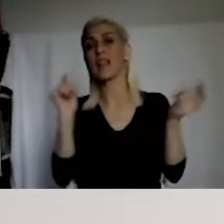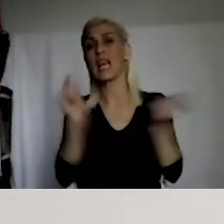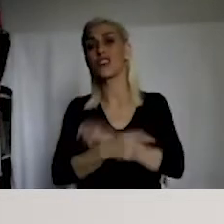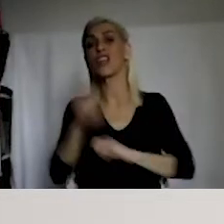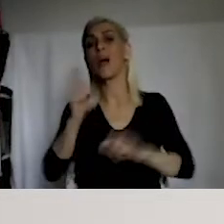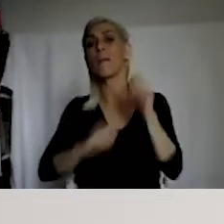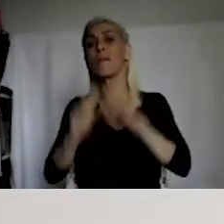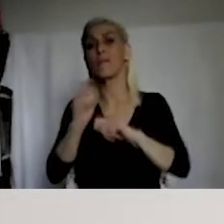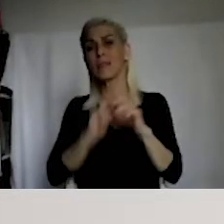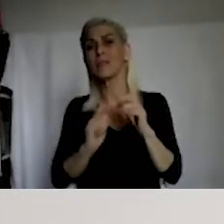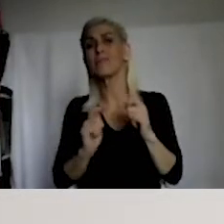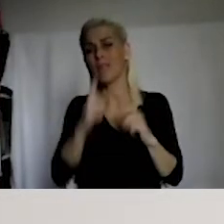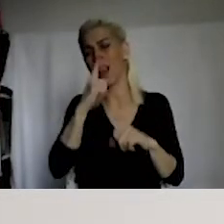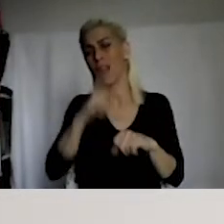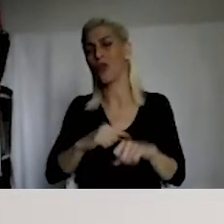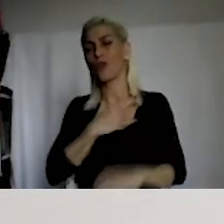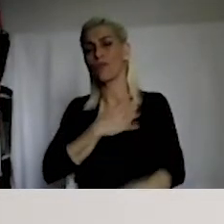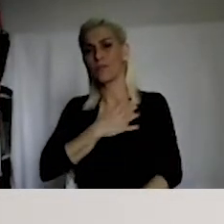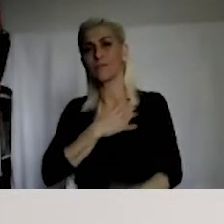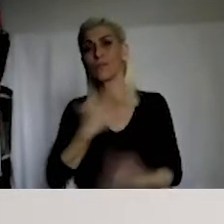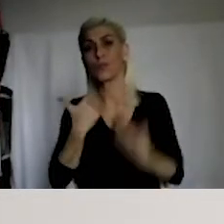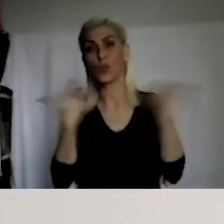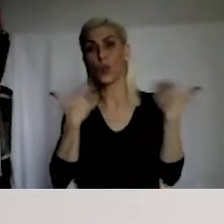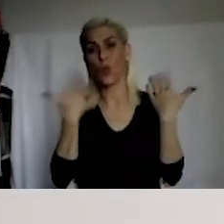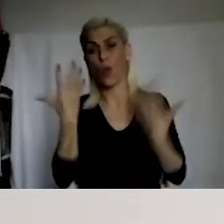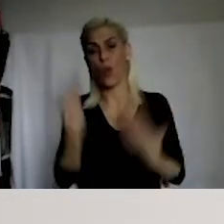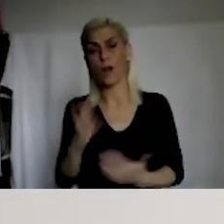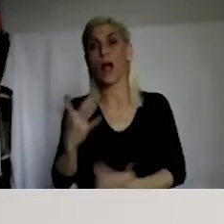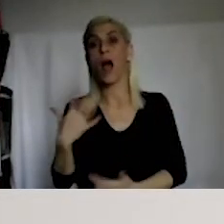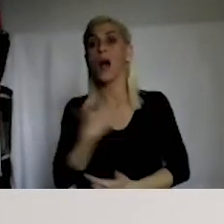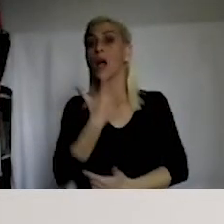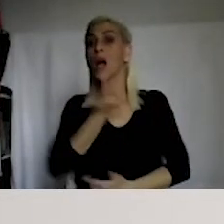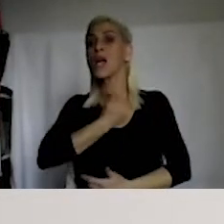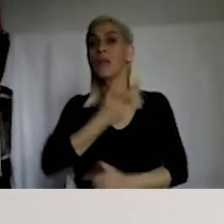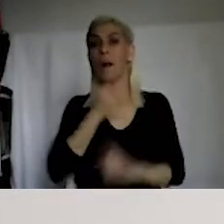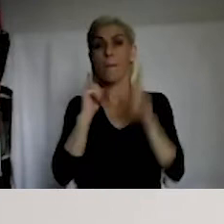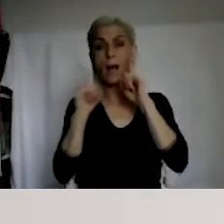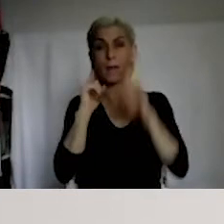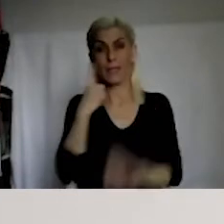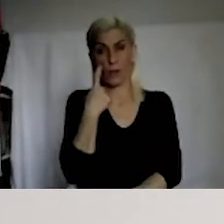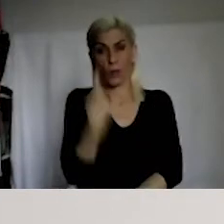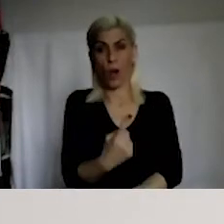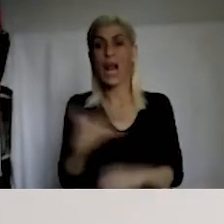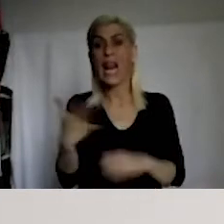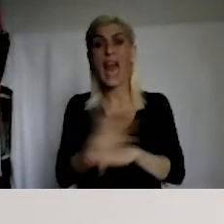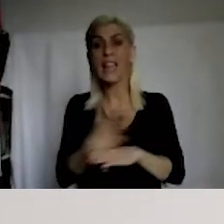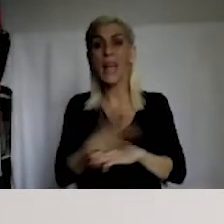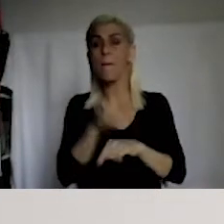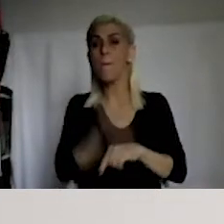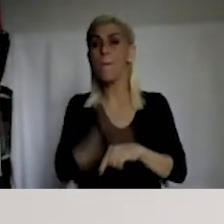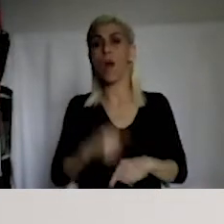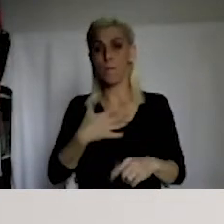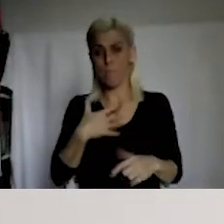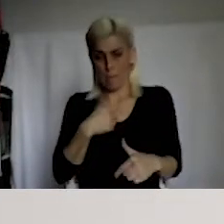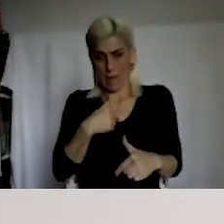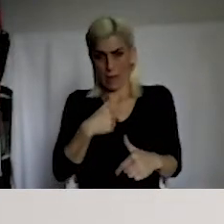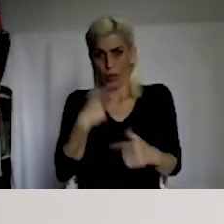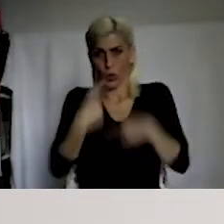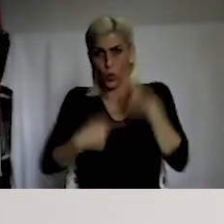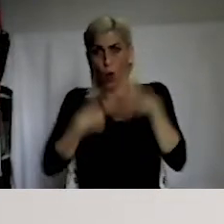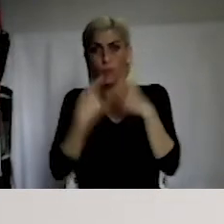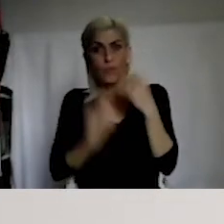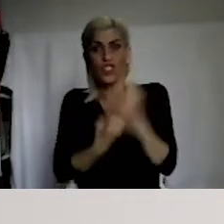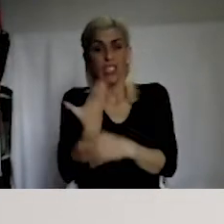amendments to make the scope more comprehensive. Now I can turn to the ruling of the Constitutional Court.